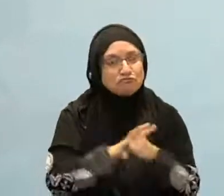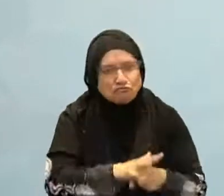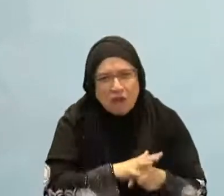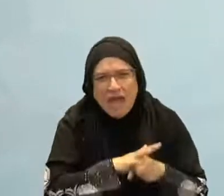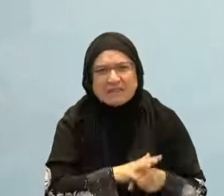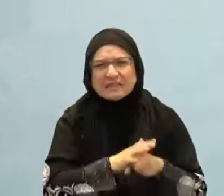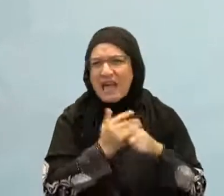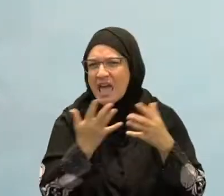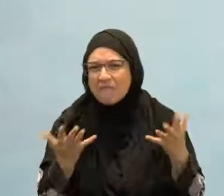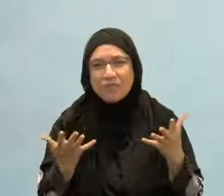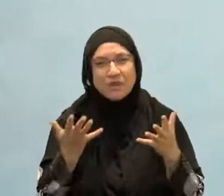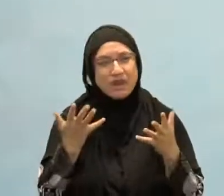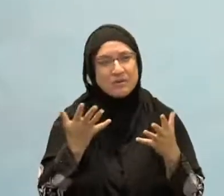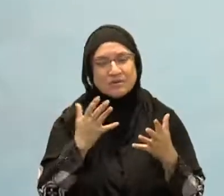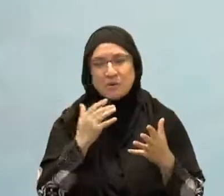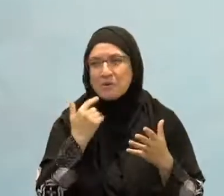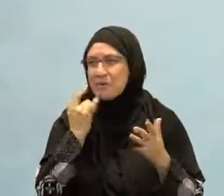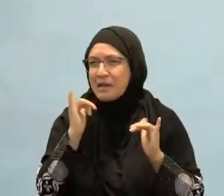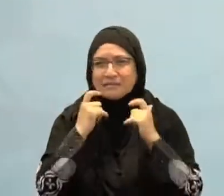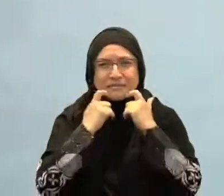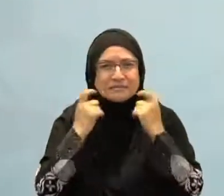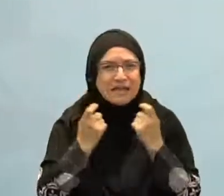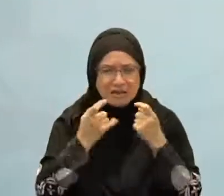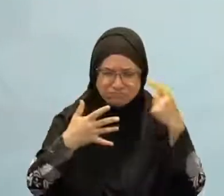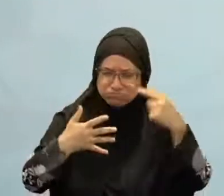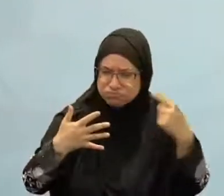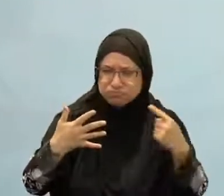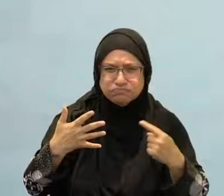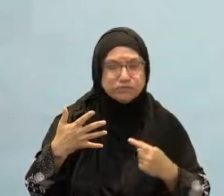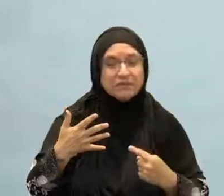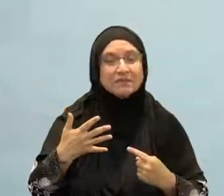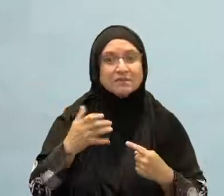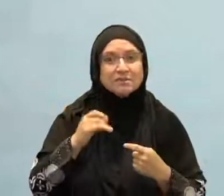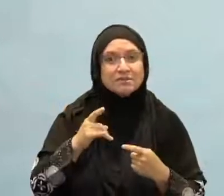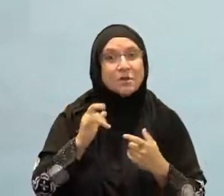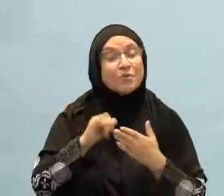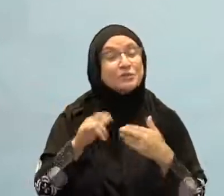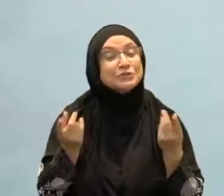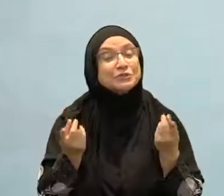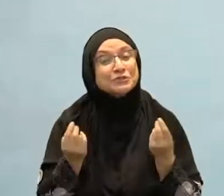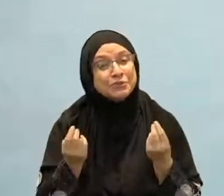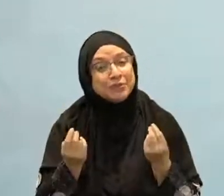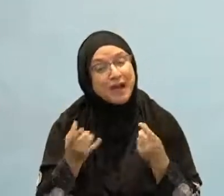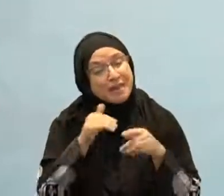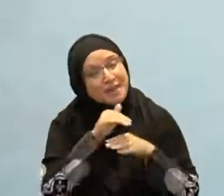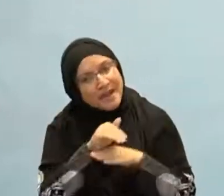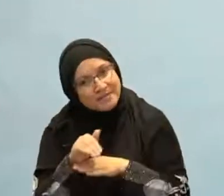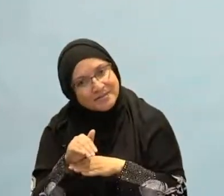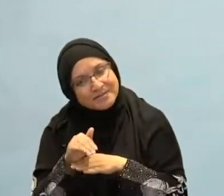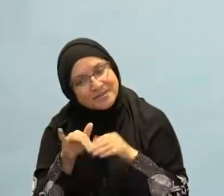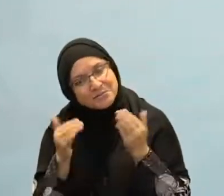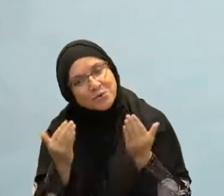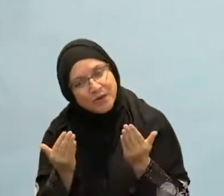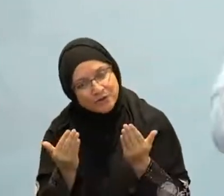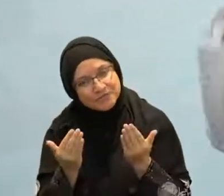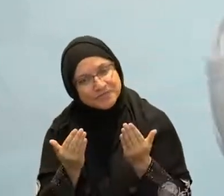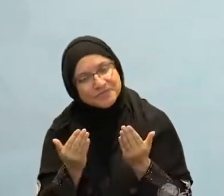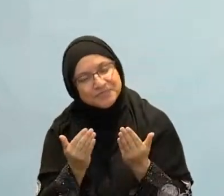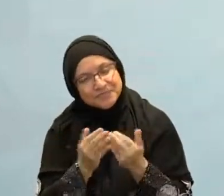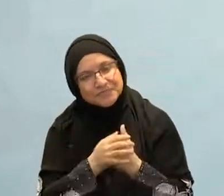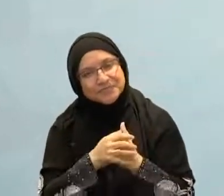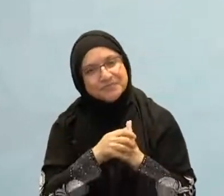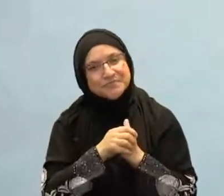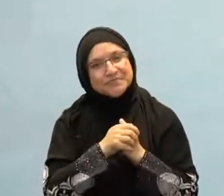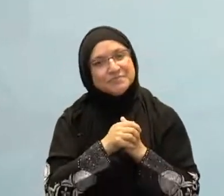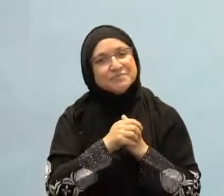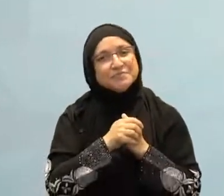and that step forward is going to be at the night prayer. And that's where you say to Allah subhanahu wa ta'ala, Ya Allah, I'm sorry. When everything's